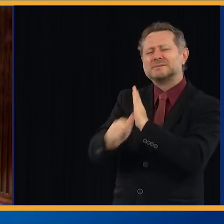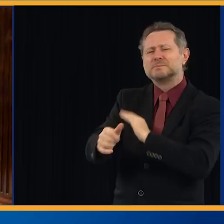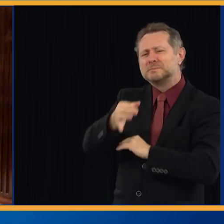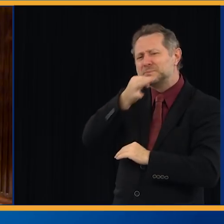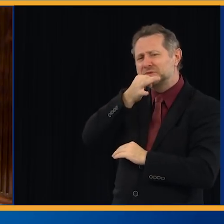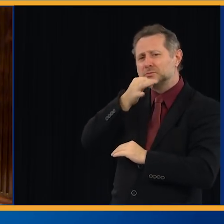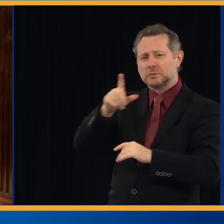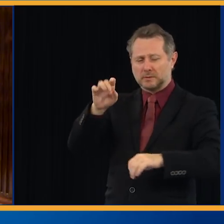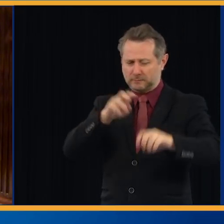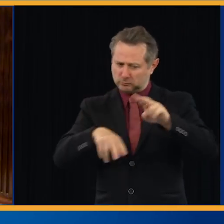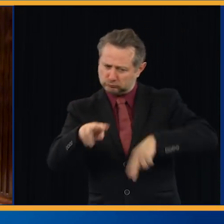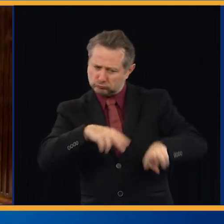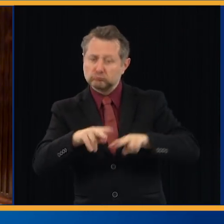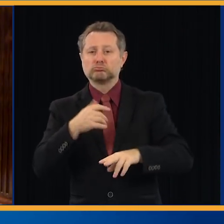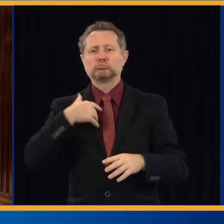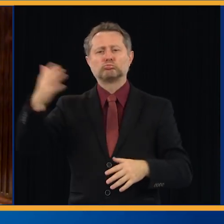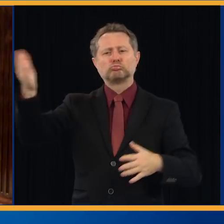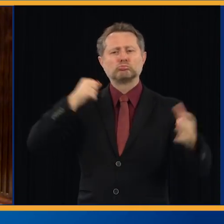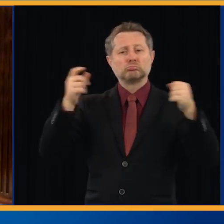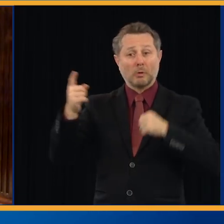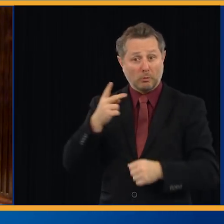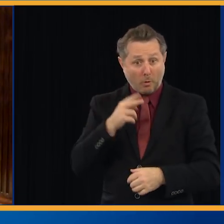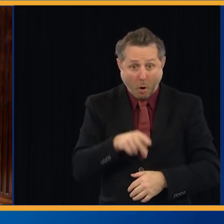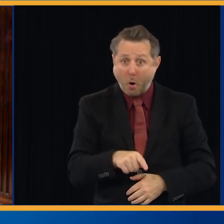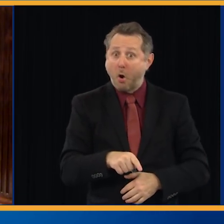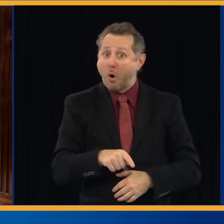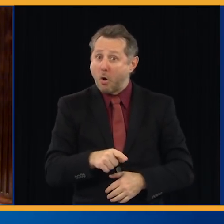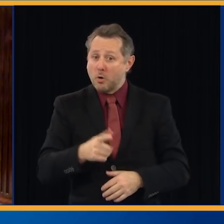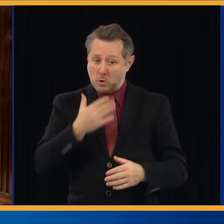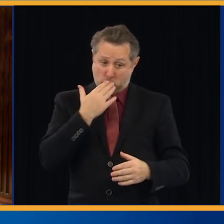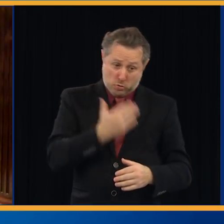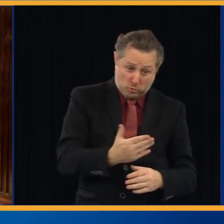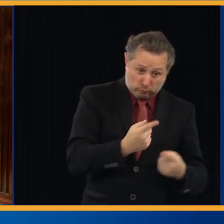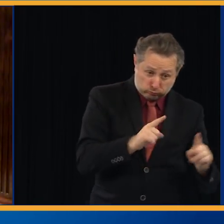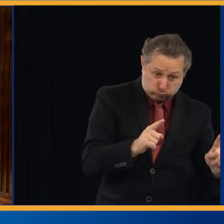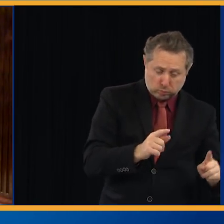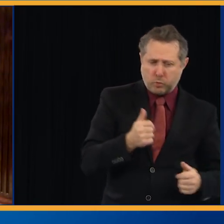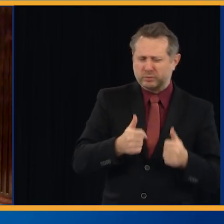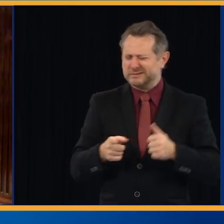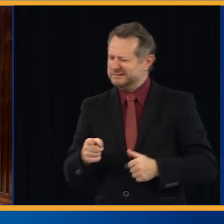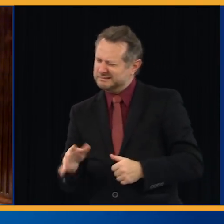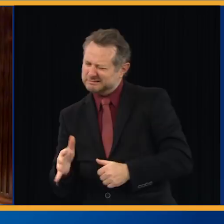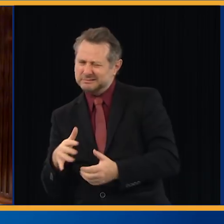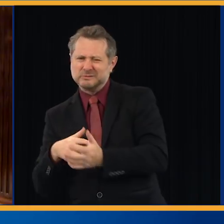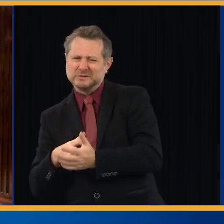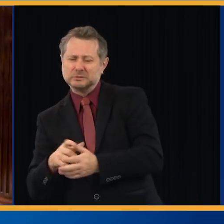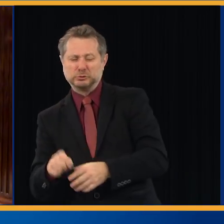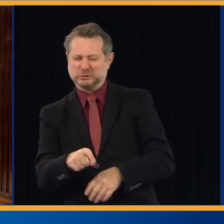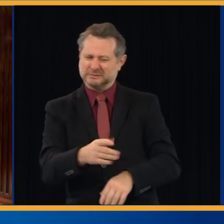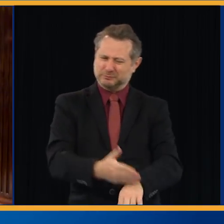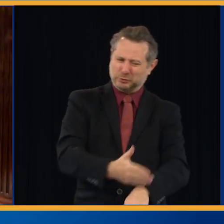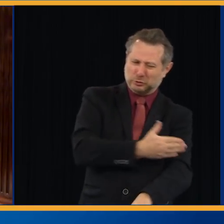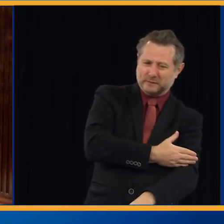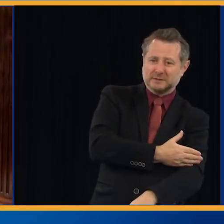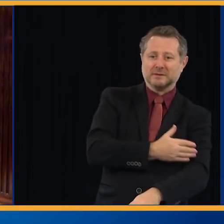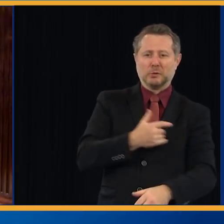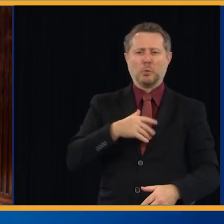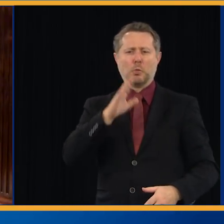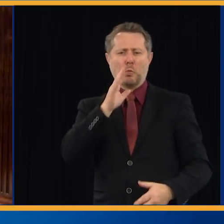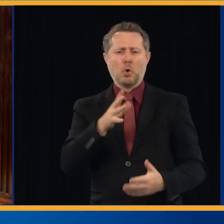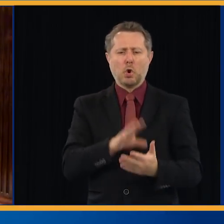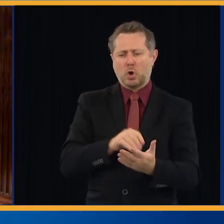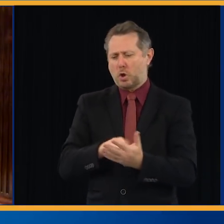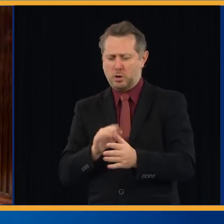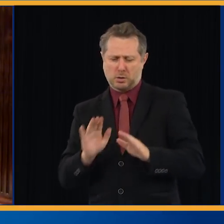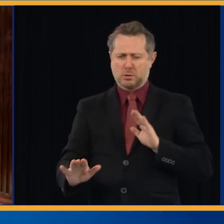see what worked well and identify areas they can improve on. And we'll learn as we go and make adjustments and